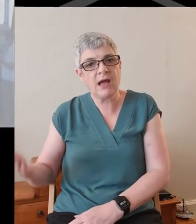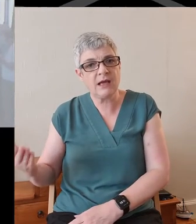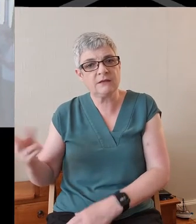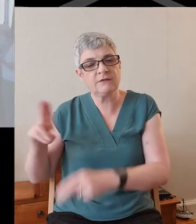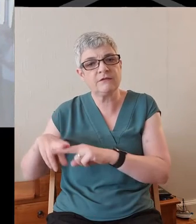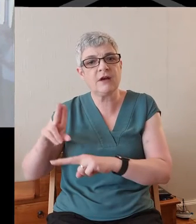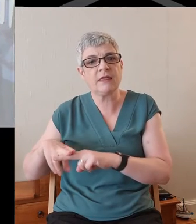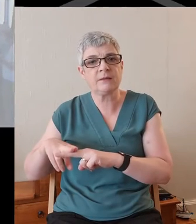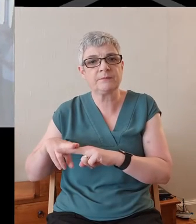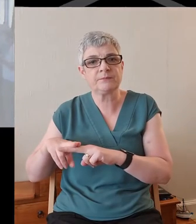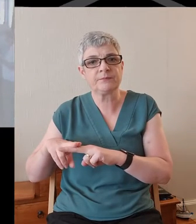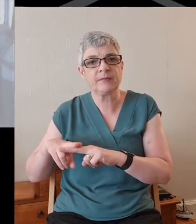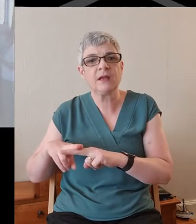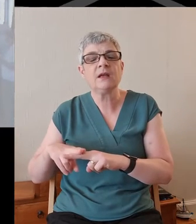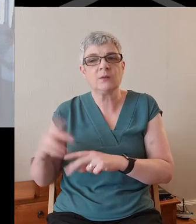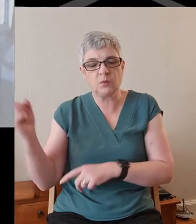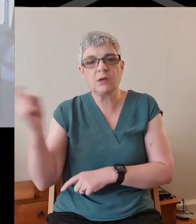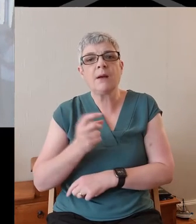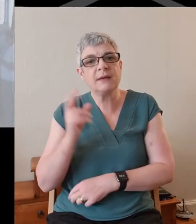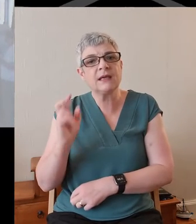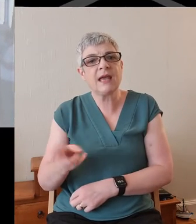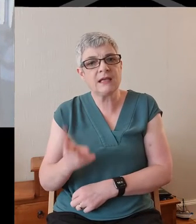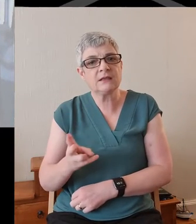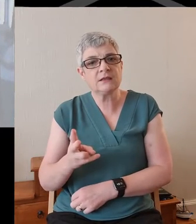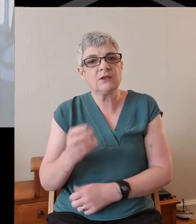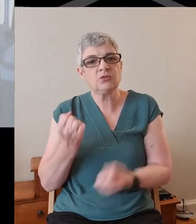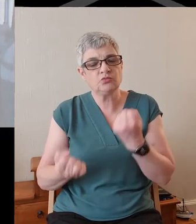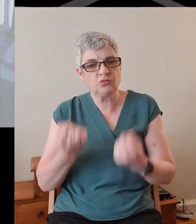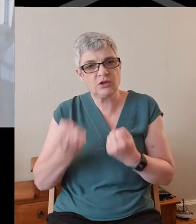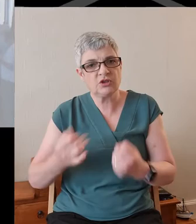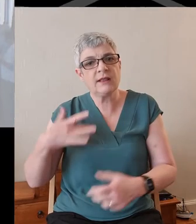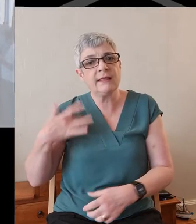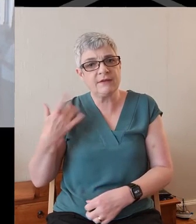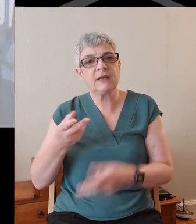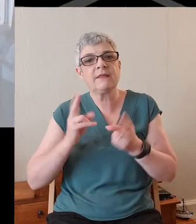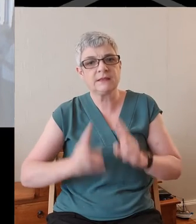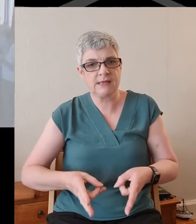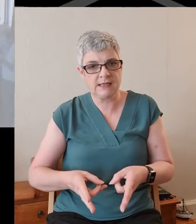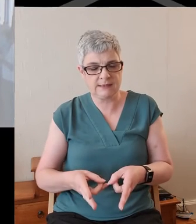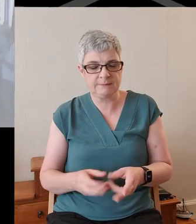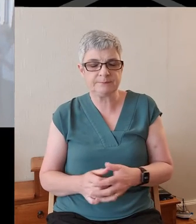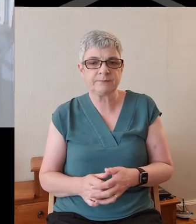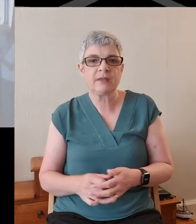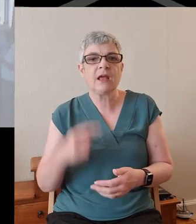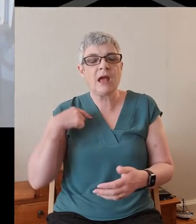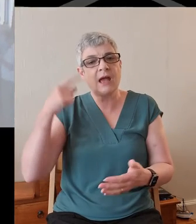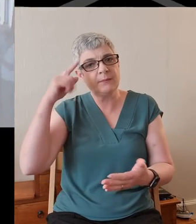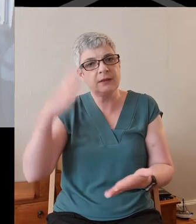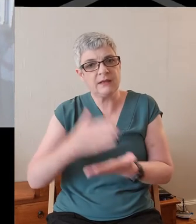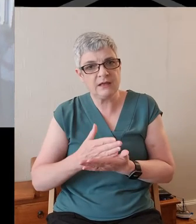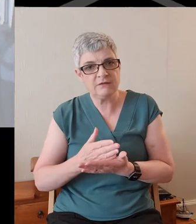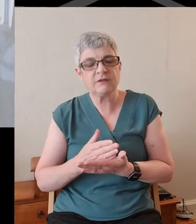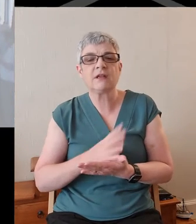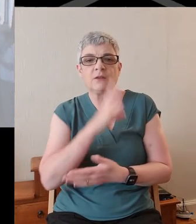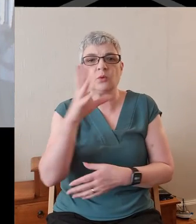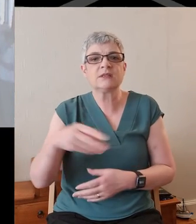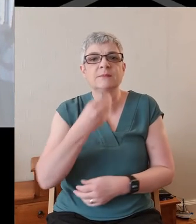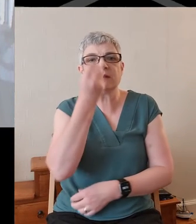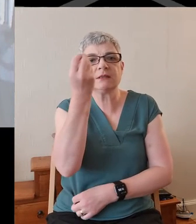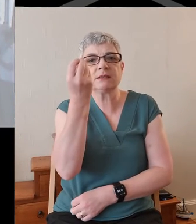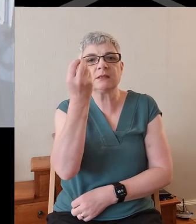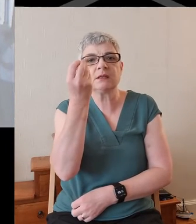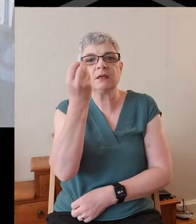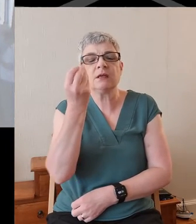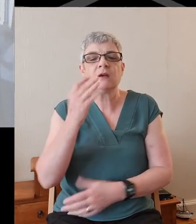of the Father, and he will come again to judge the living hand of the dead. I believe in the Holy Spirit,